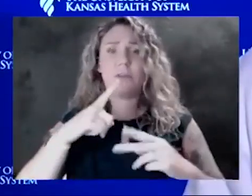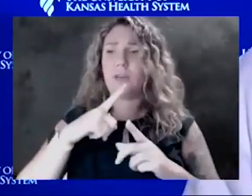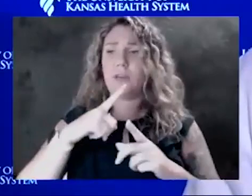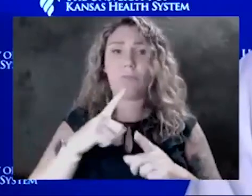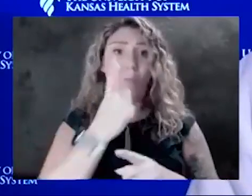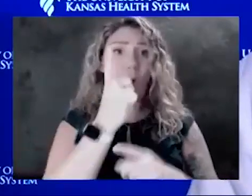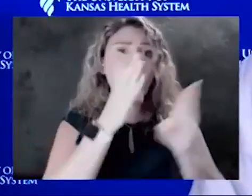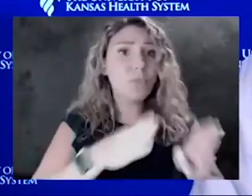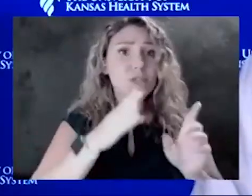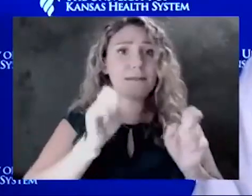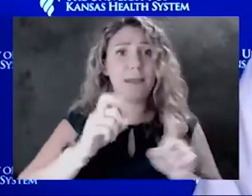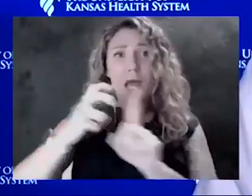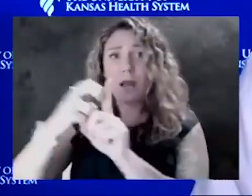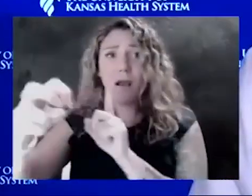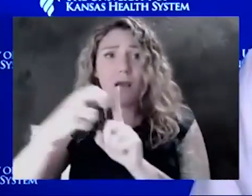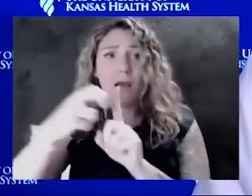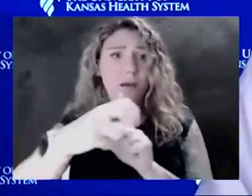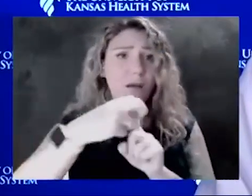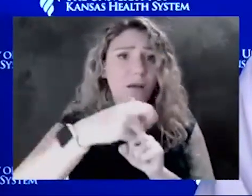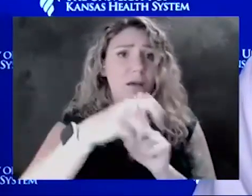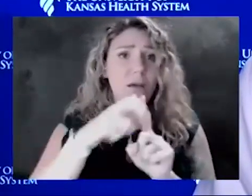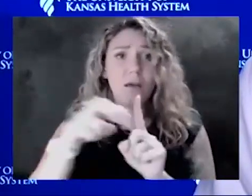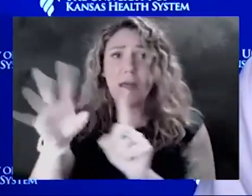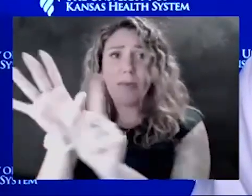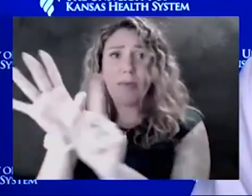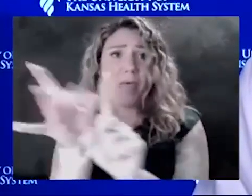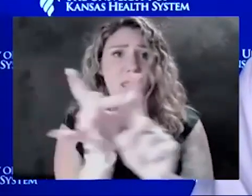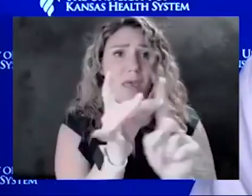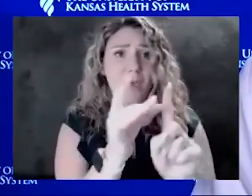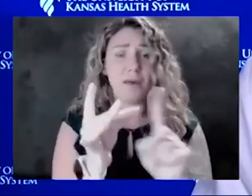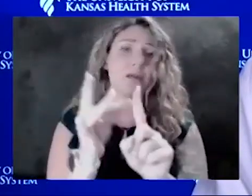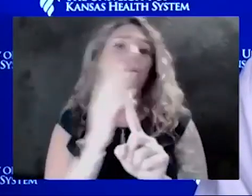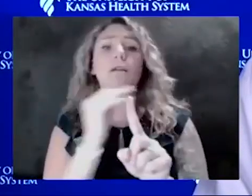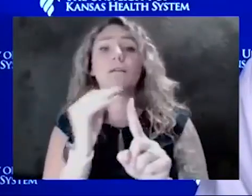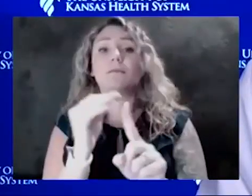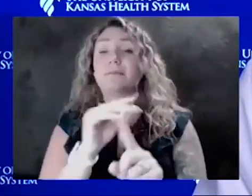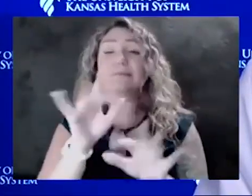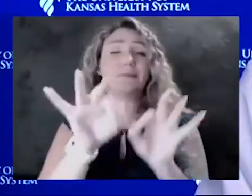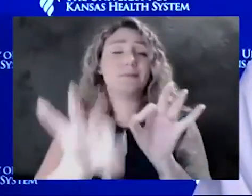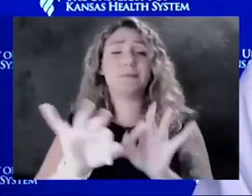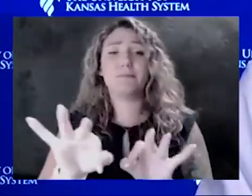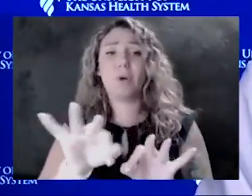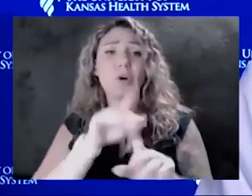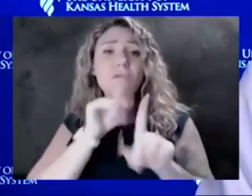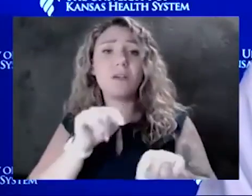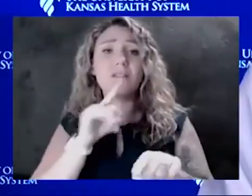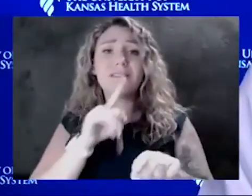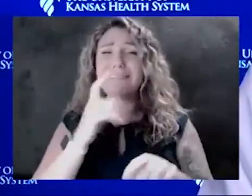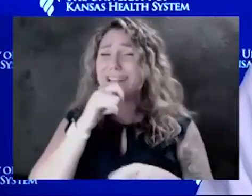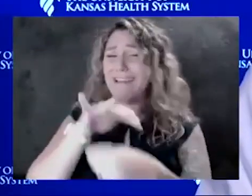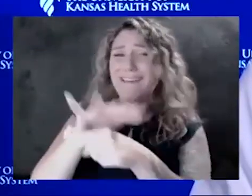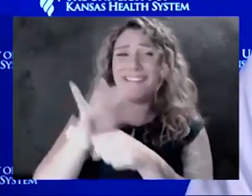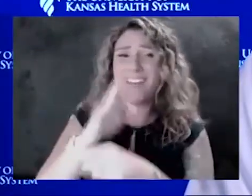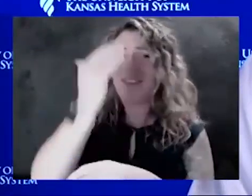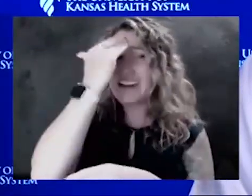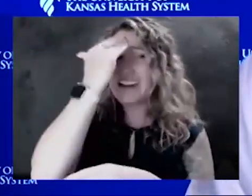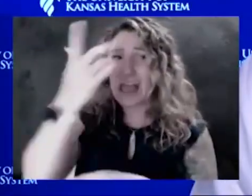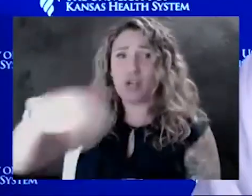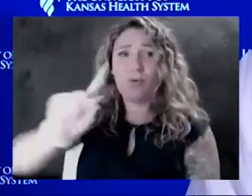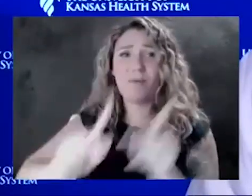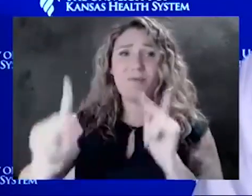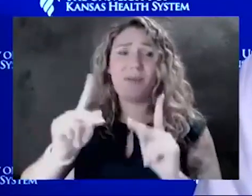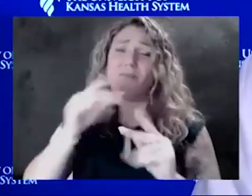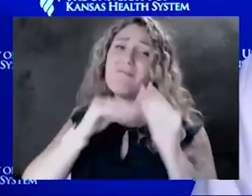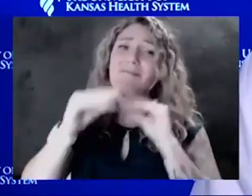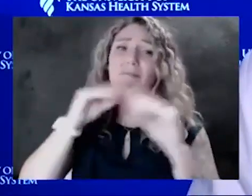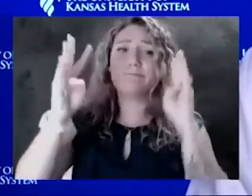think it's just that simple question or the answer of just a lack of knowledge about basic science in general and medicine